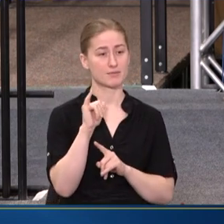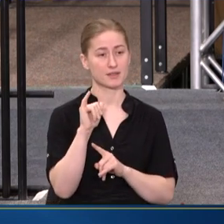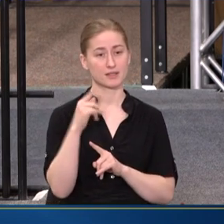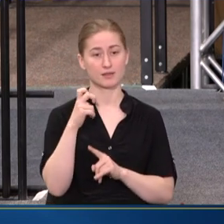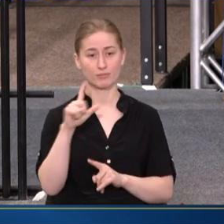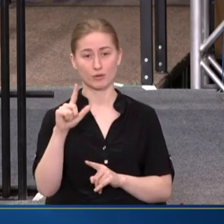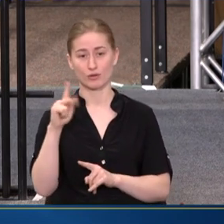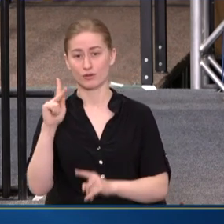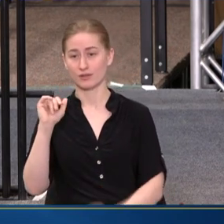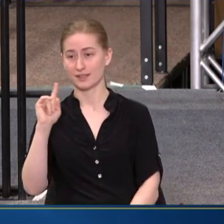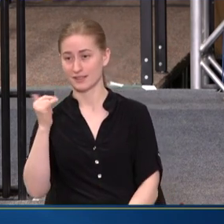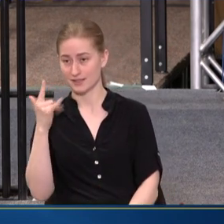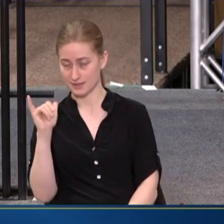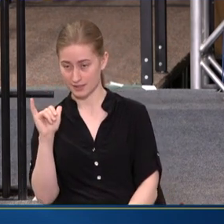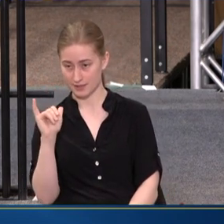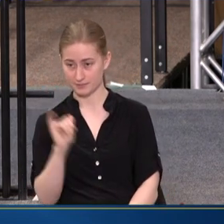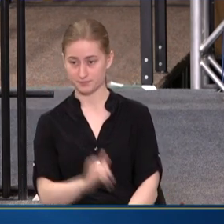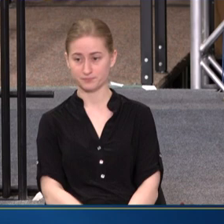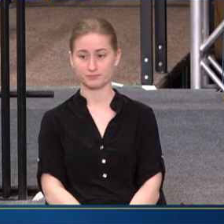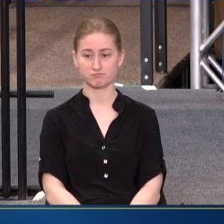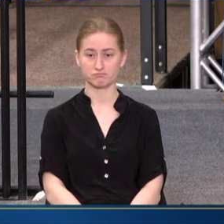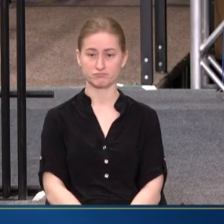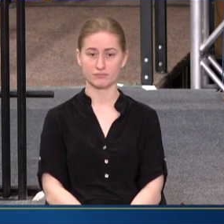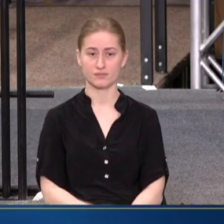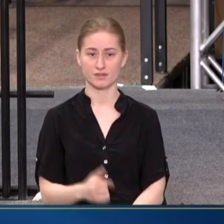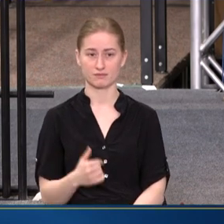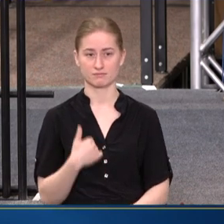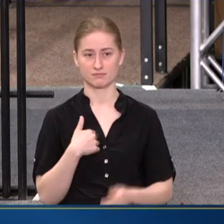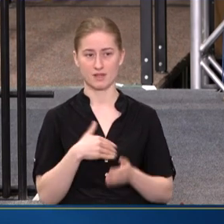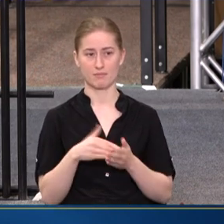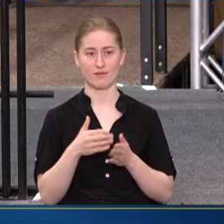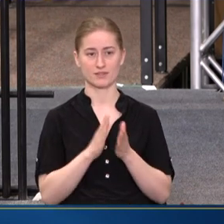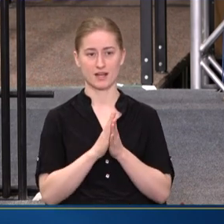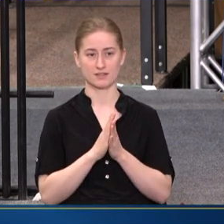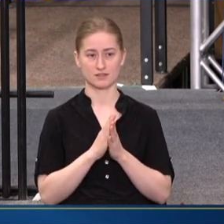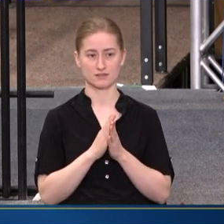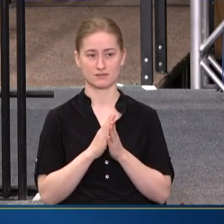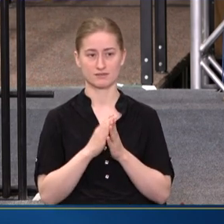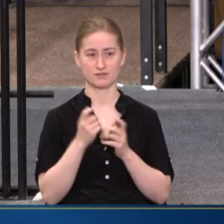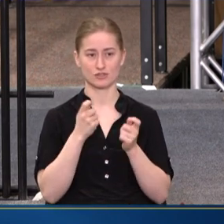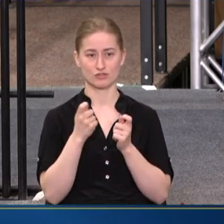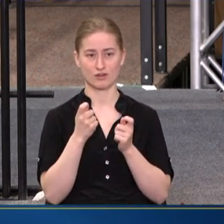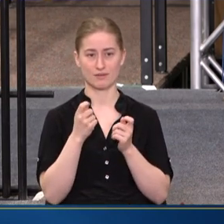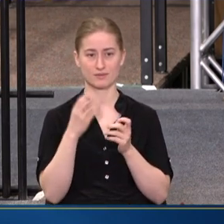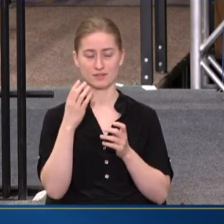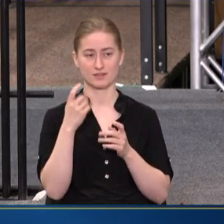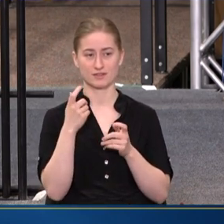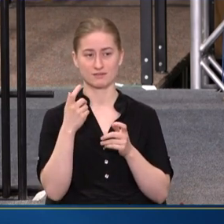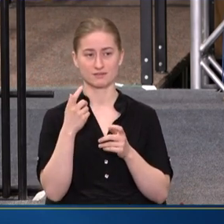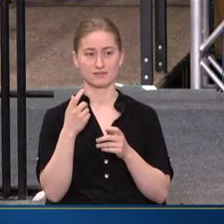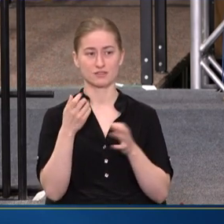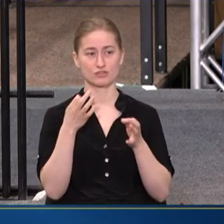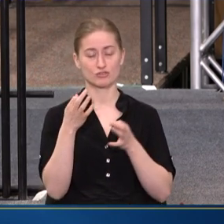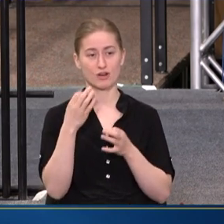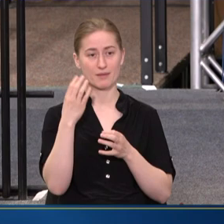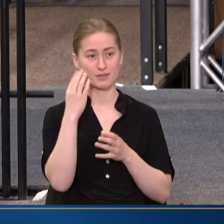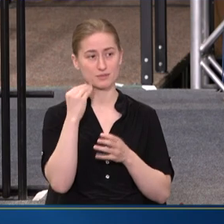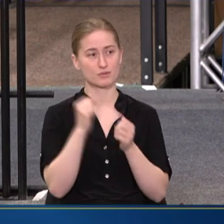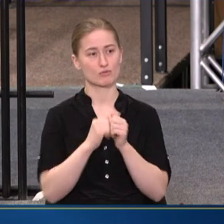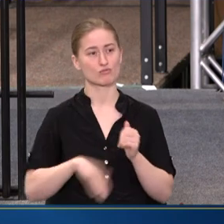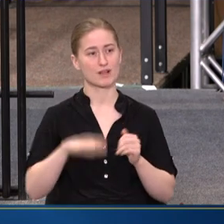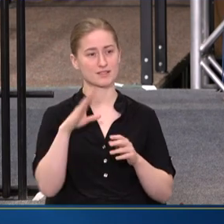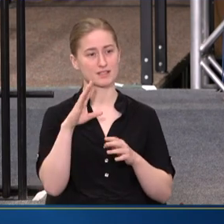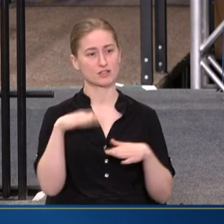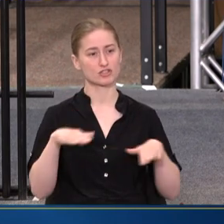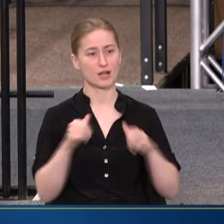KINGSLEY. I AM OFTEN ASKED TO DESCRIBE THE EXPERIENCE OF RAISING A CHILD WITH A DISABILITY TO HELP